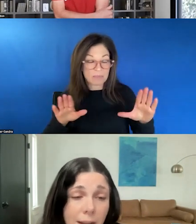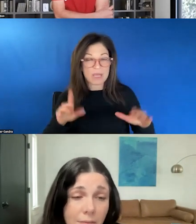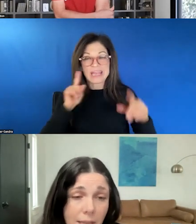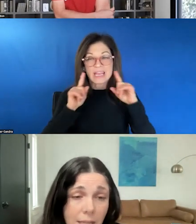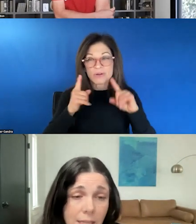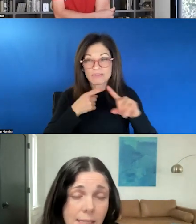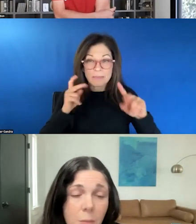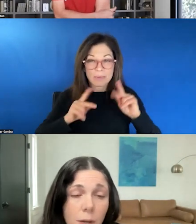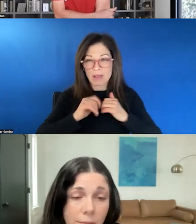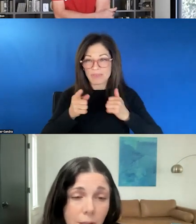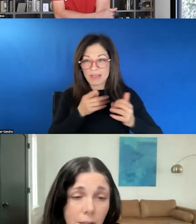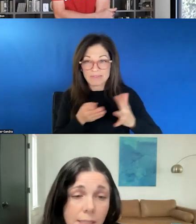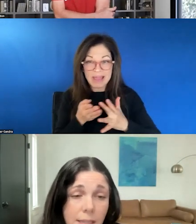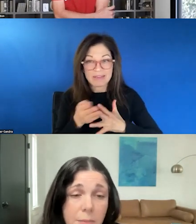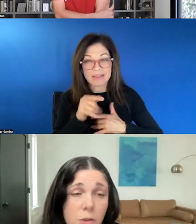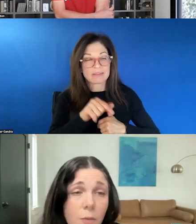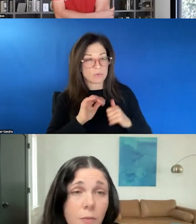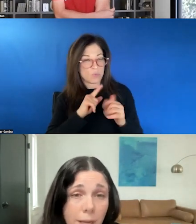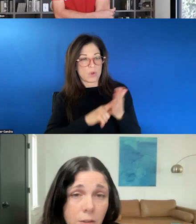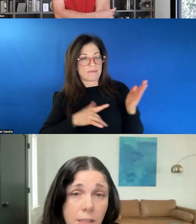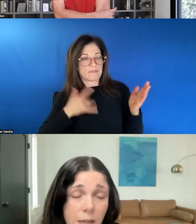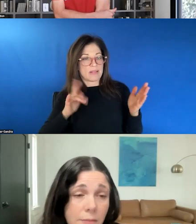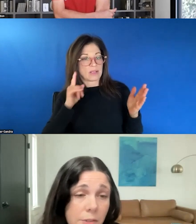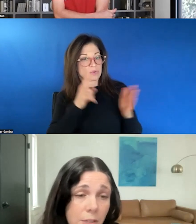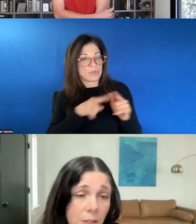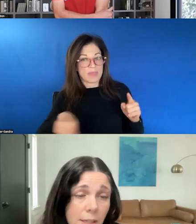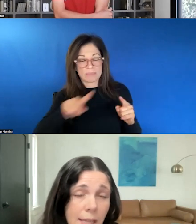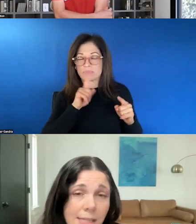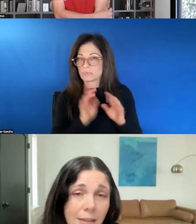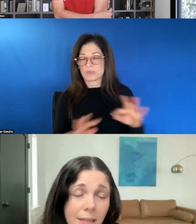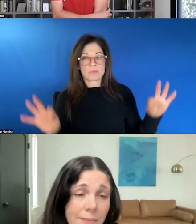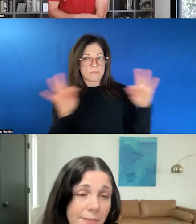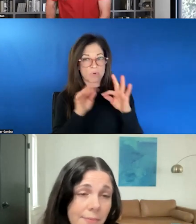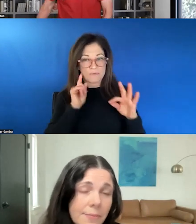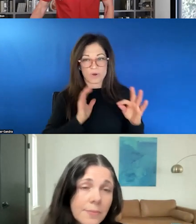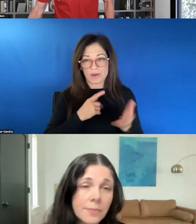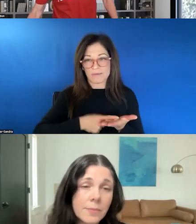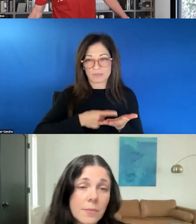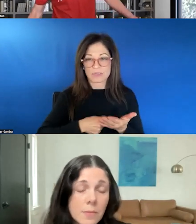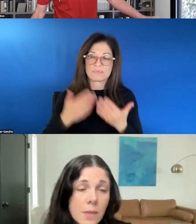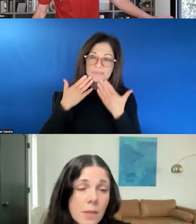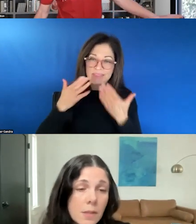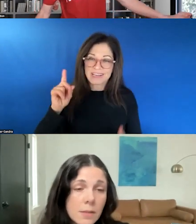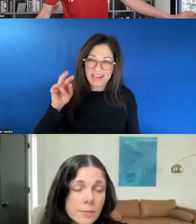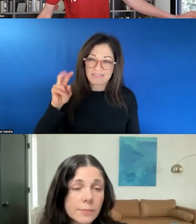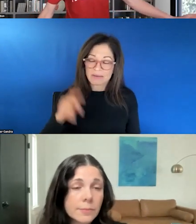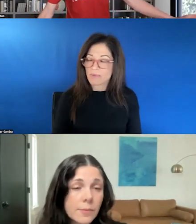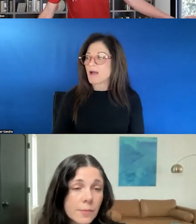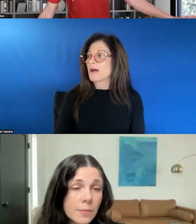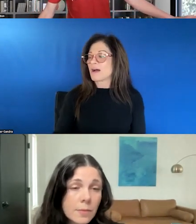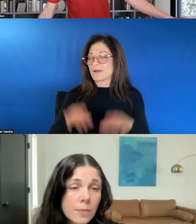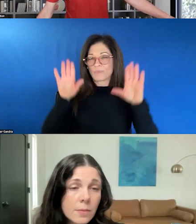how they've navigated this and what it felt like to them is so vital to the conversation. Thanks, David. Oh, thanks so much, Steph. So let's